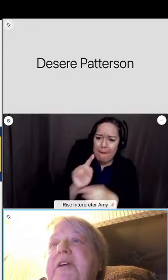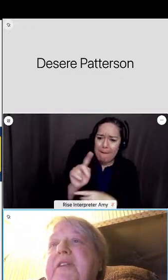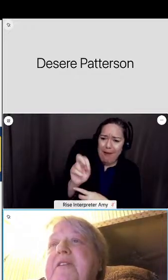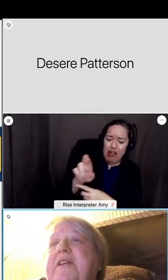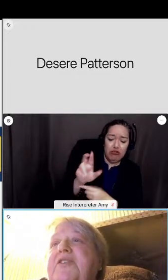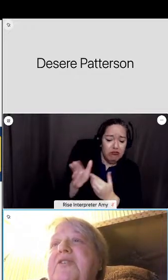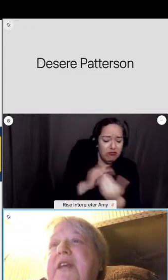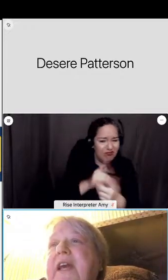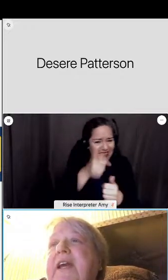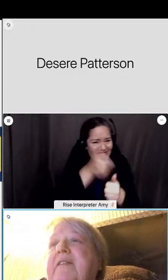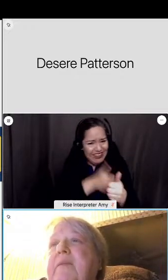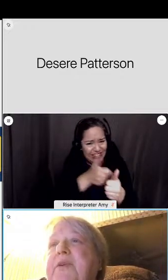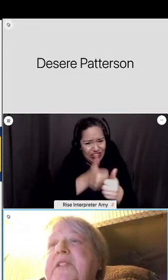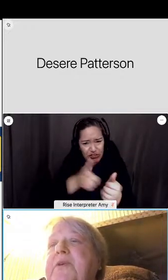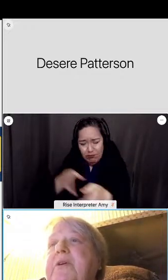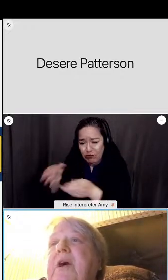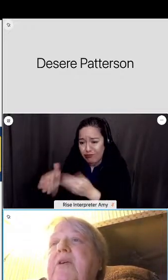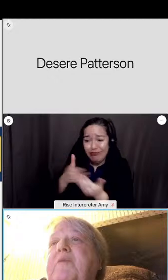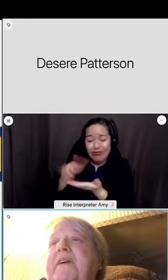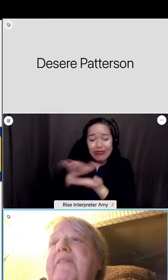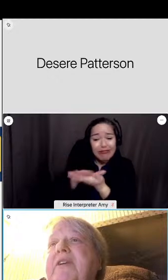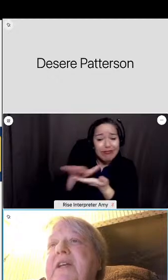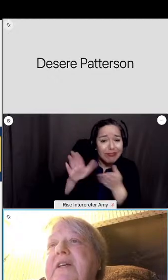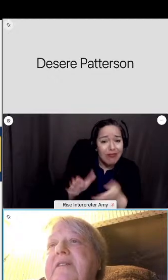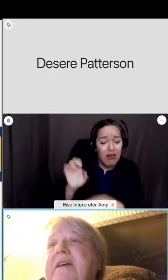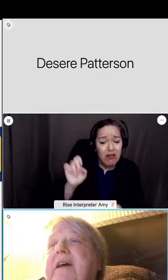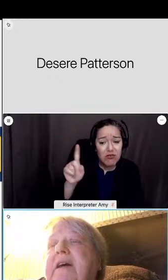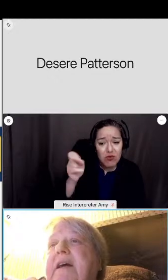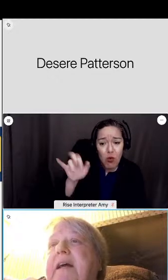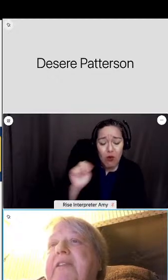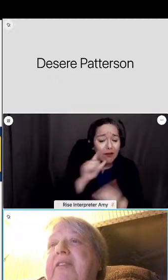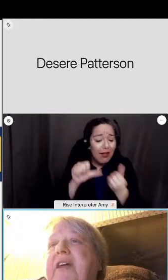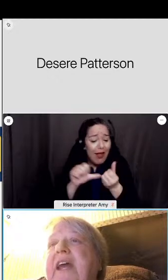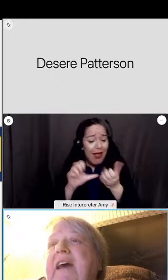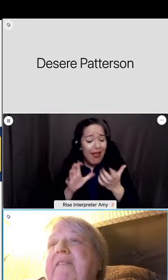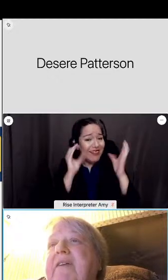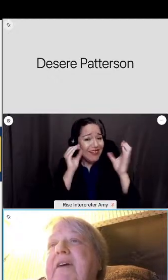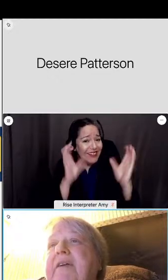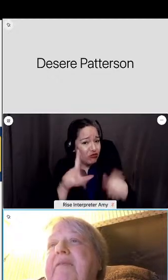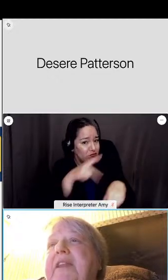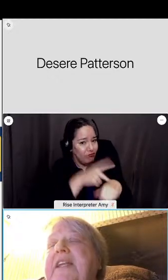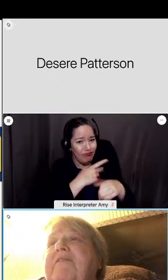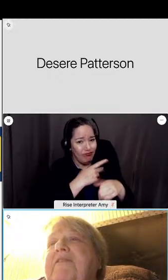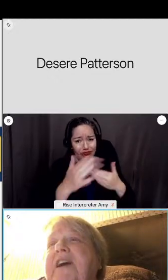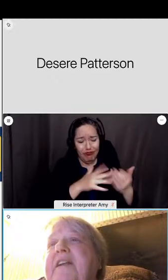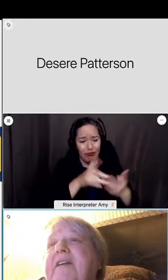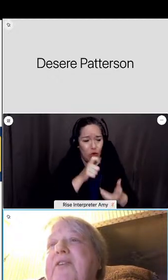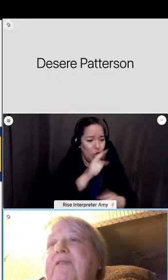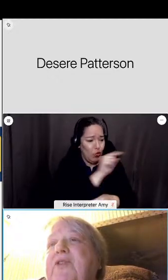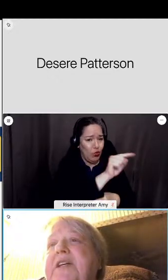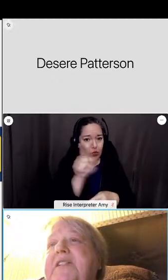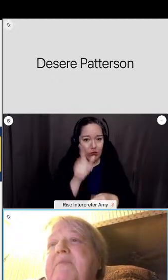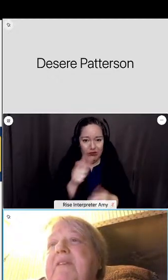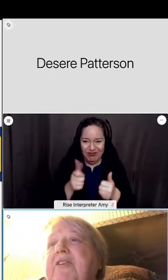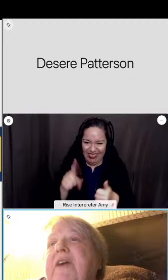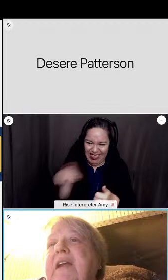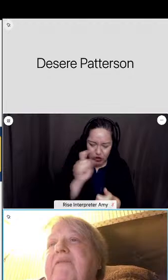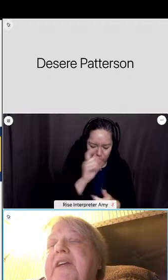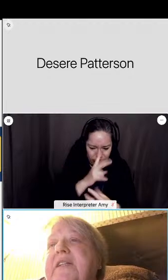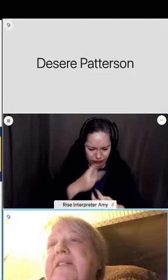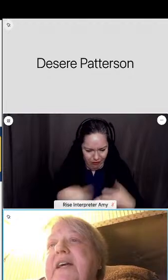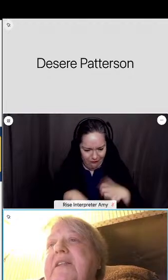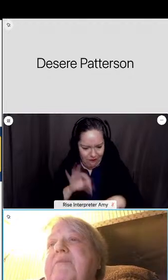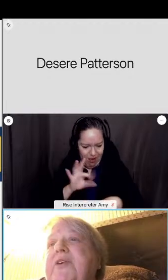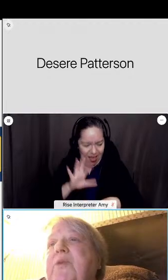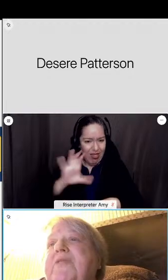secretary the teacher the aide the principal whomever it is that they have they need to find their voice to be